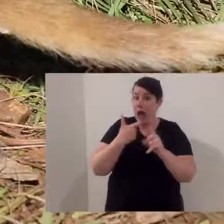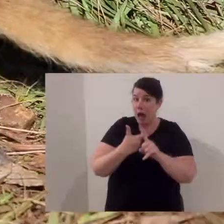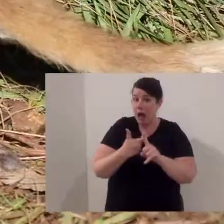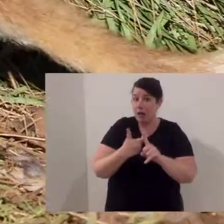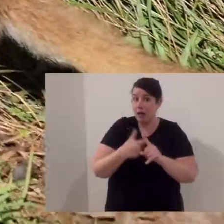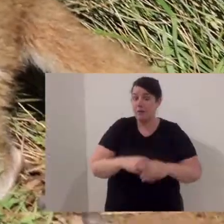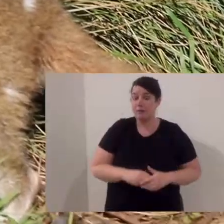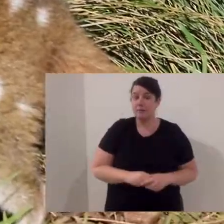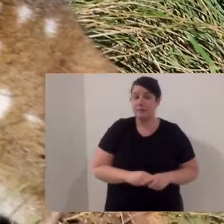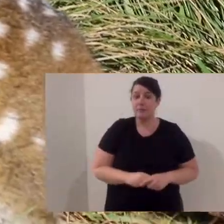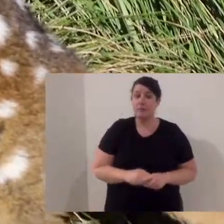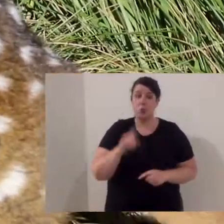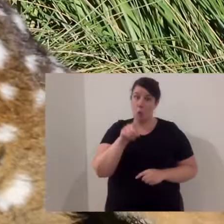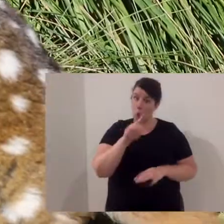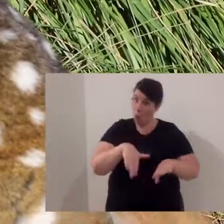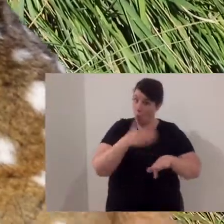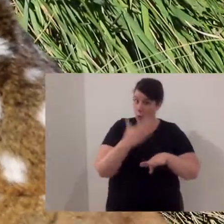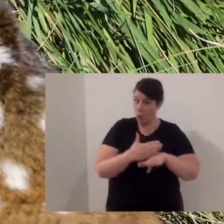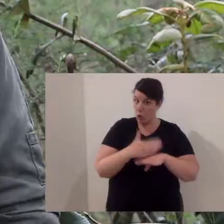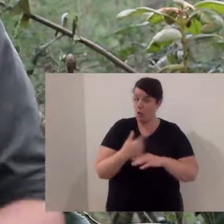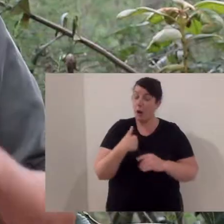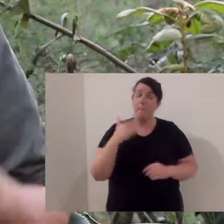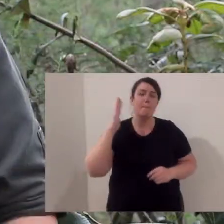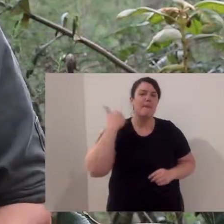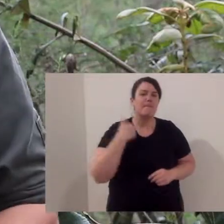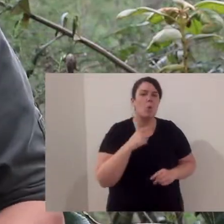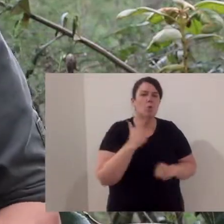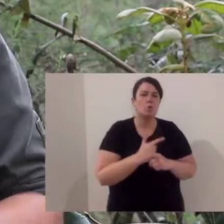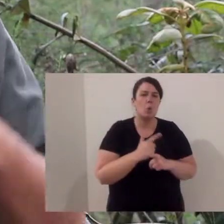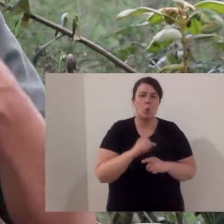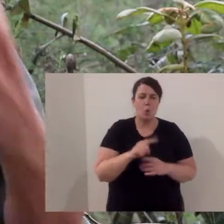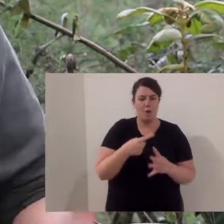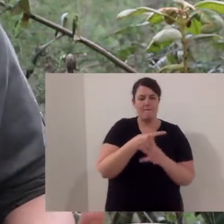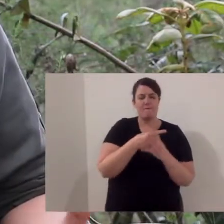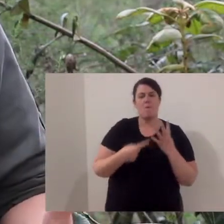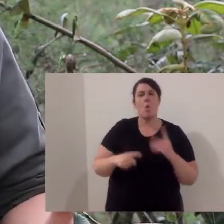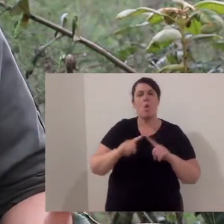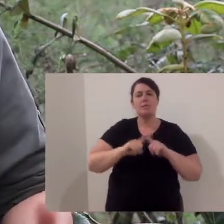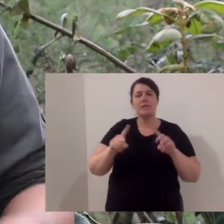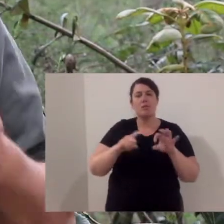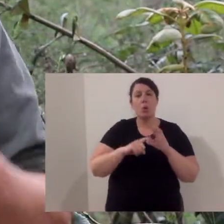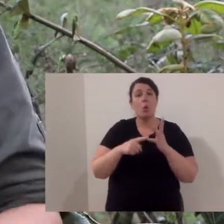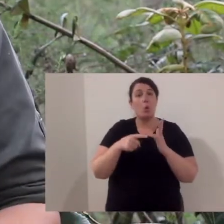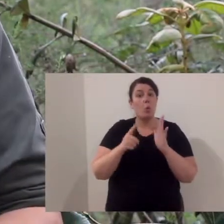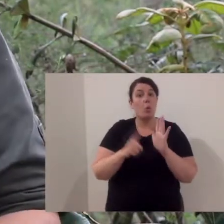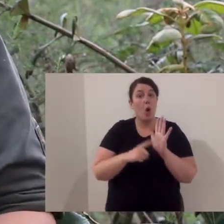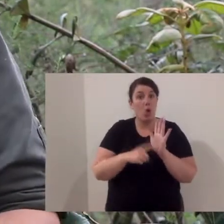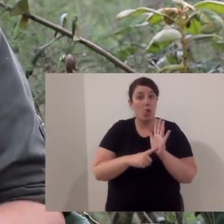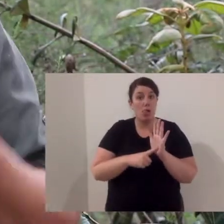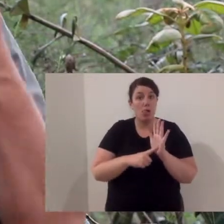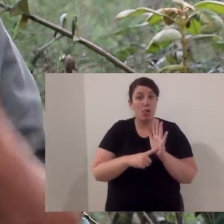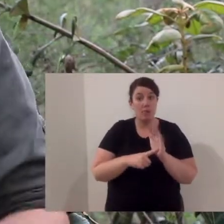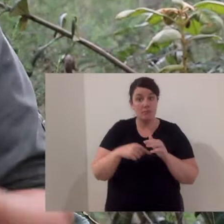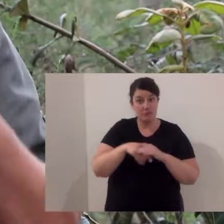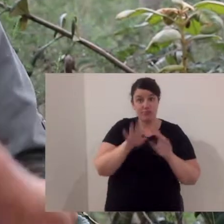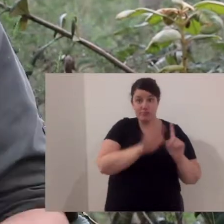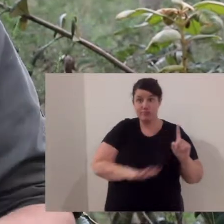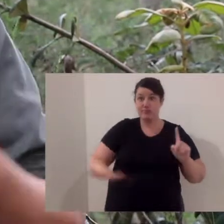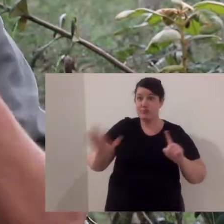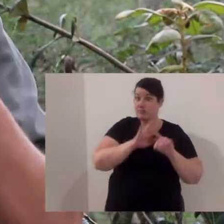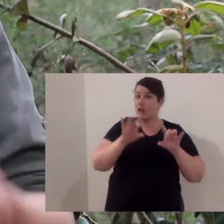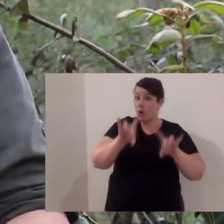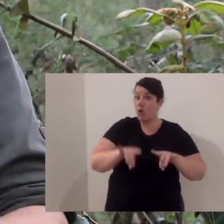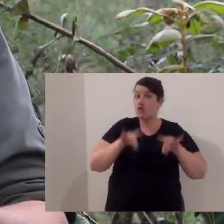future in Aussiac sanctuaries. Your homework for today. I mentioned earlier there are four